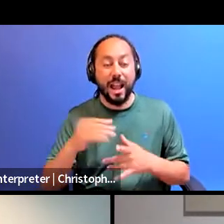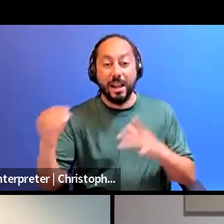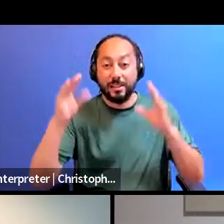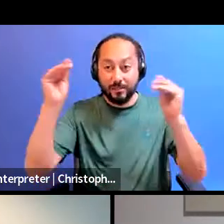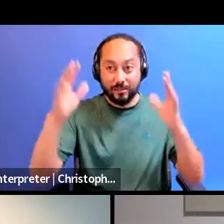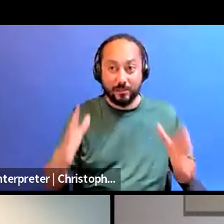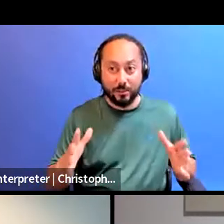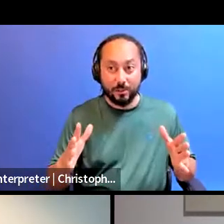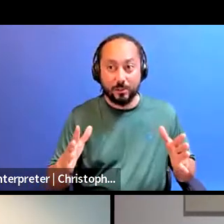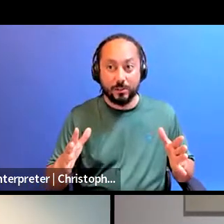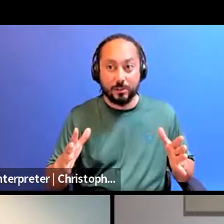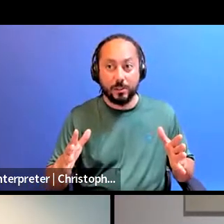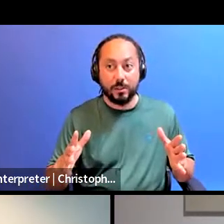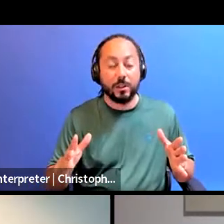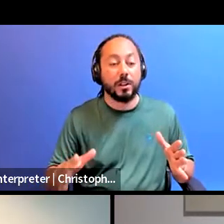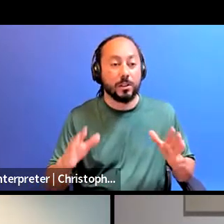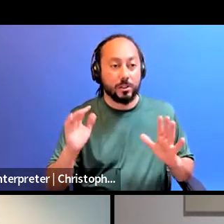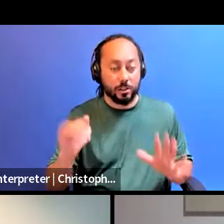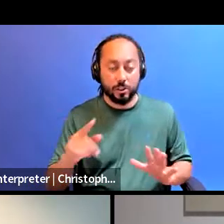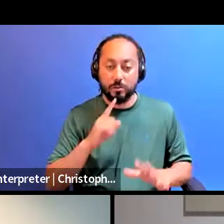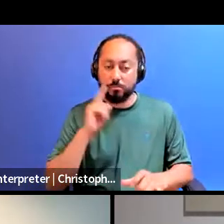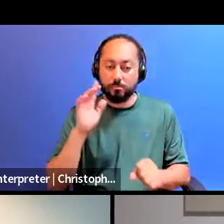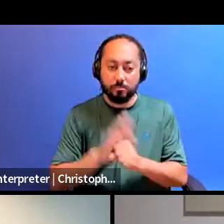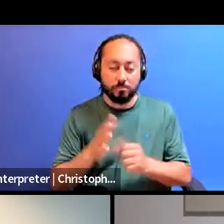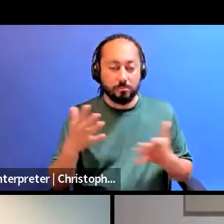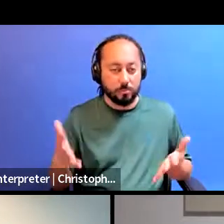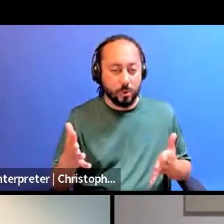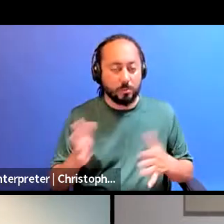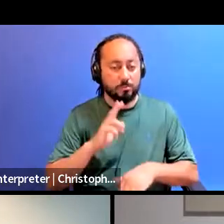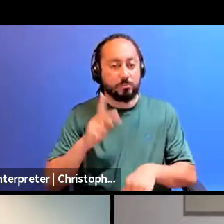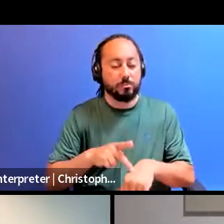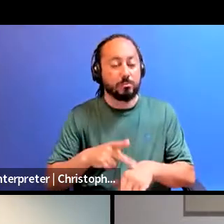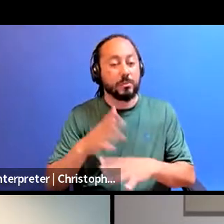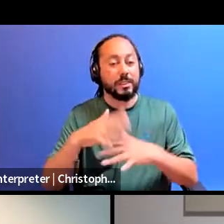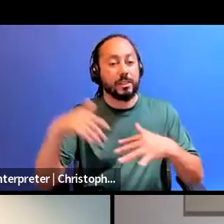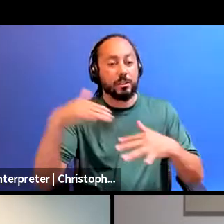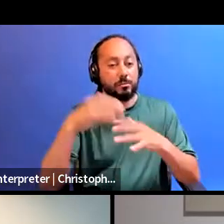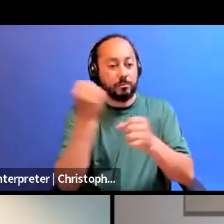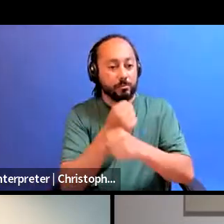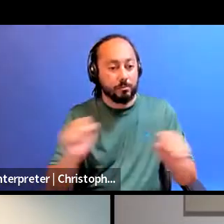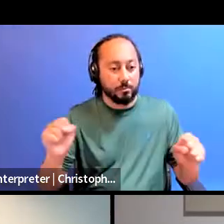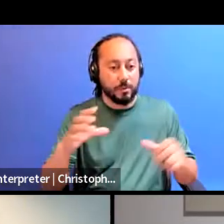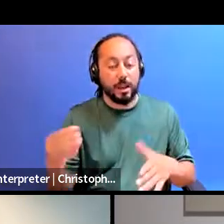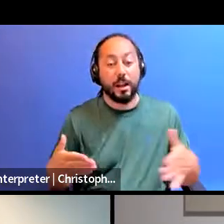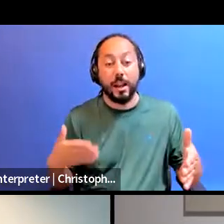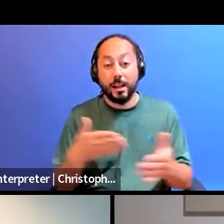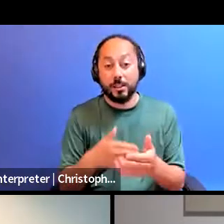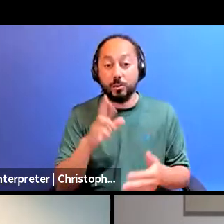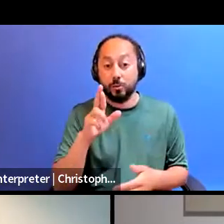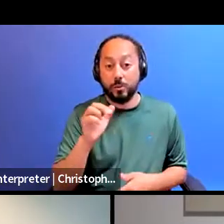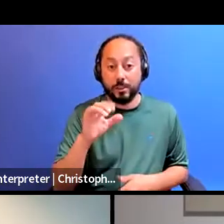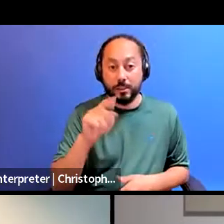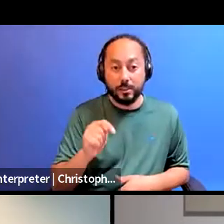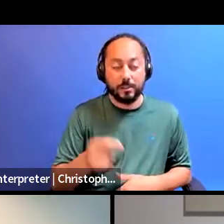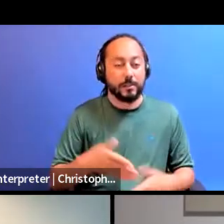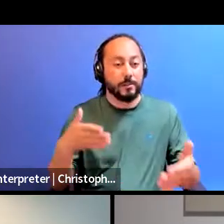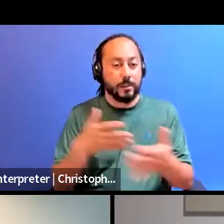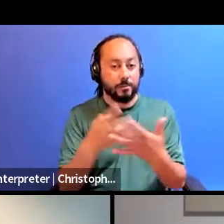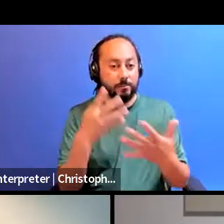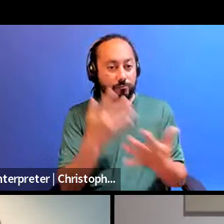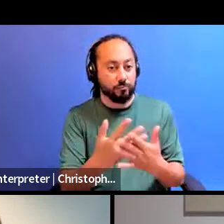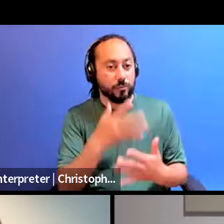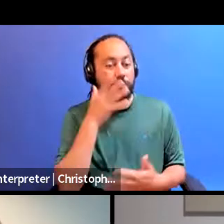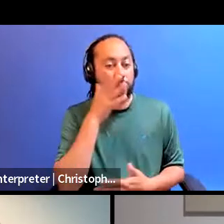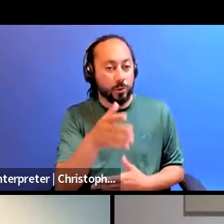she is committed to principles of Indigenous liberation and an anti-racist, anti-carceral future in her